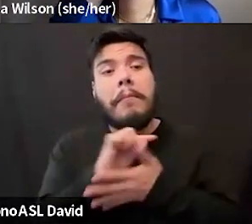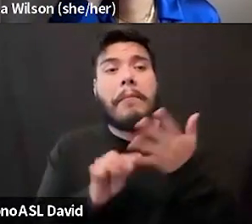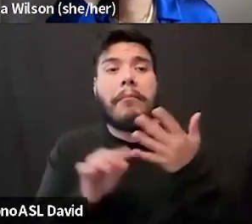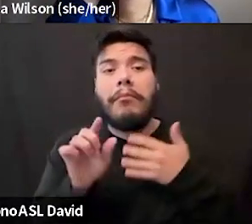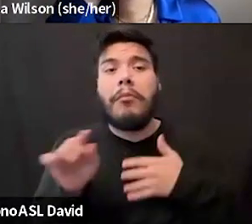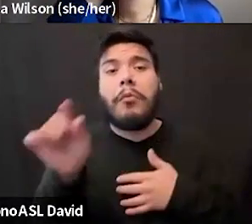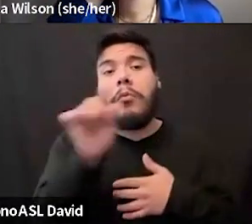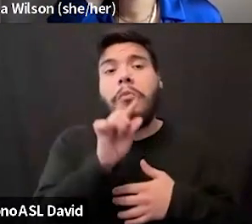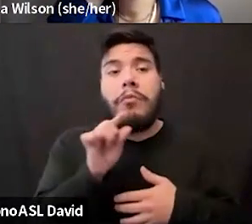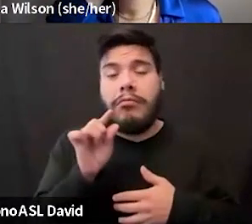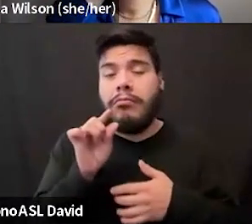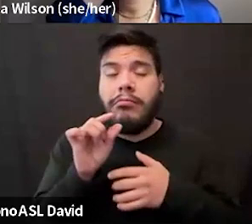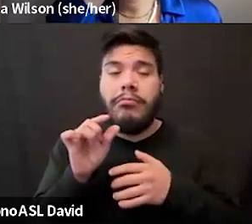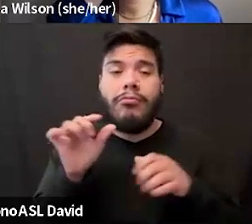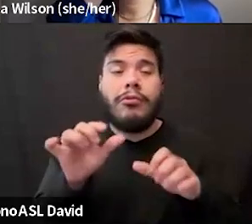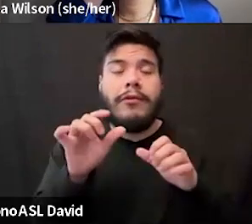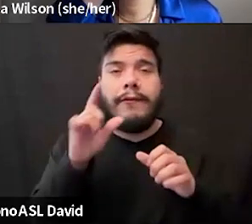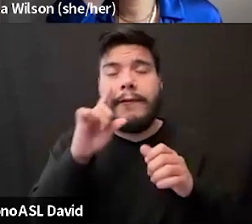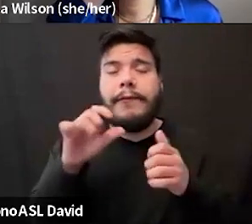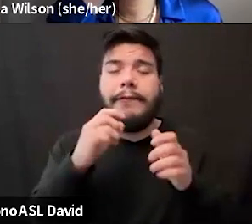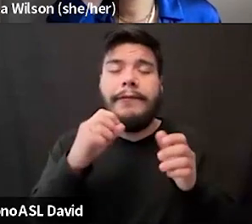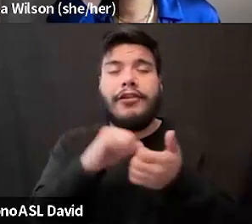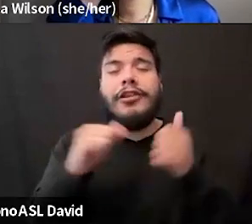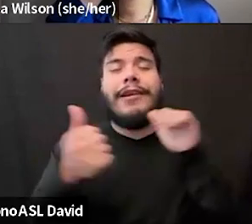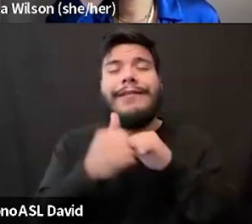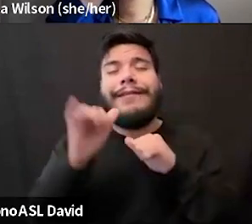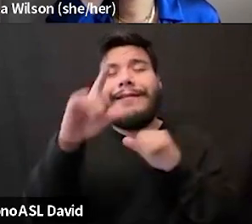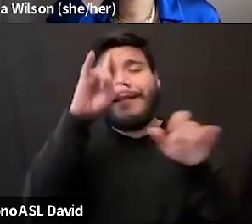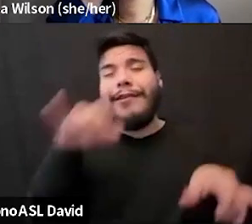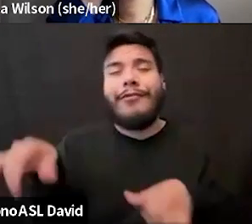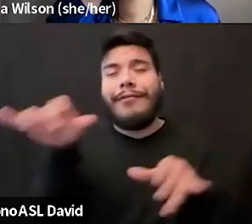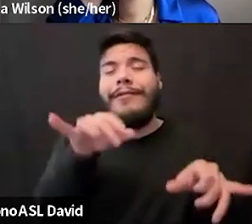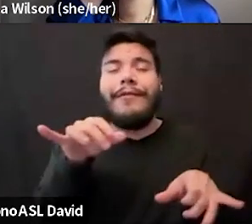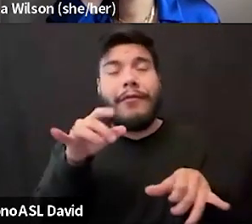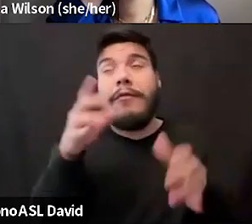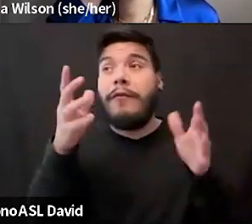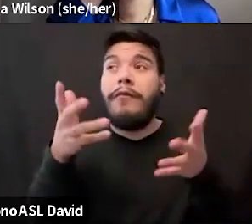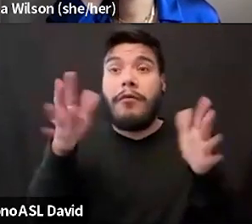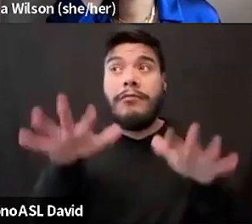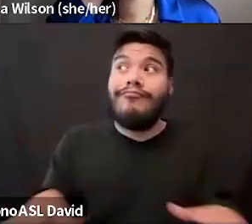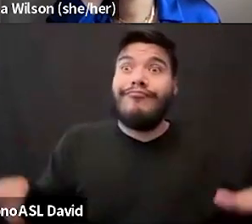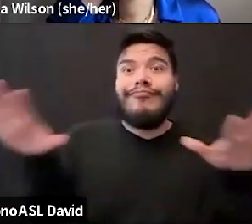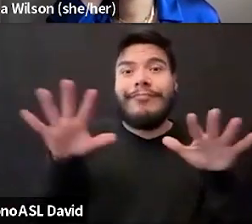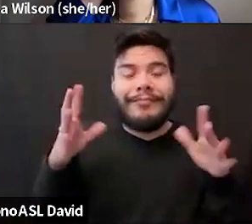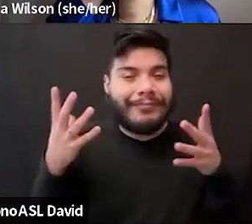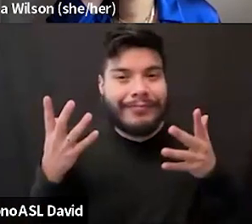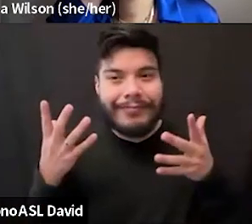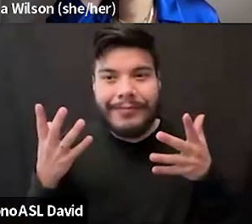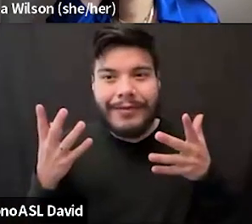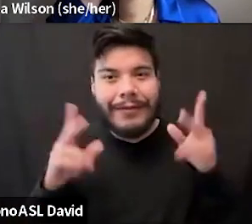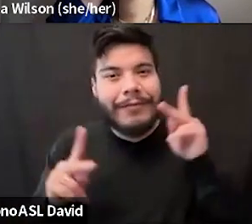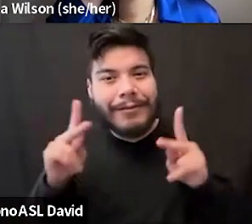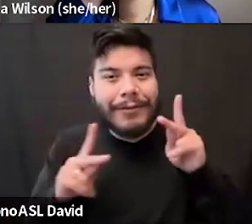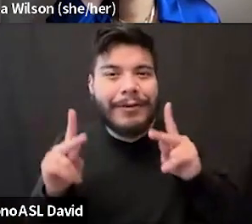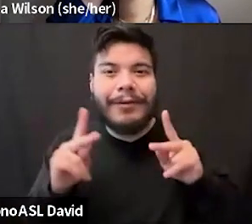to rewrite this narrative for yourself or for greater audiences or for the, um, the folks